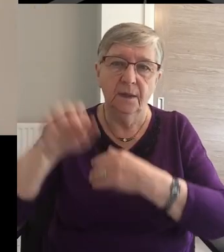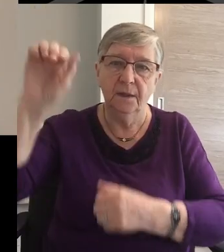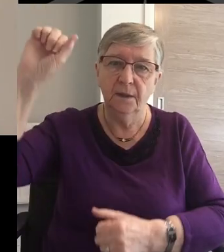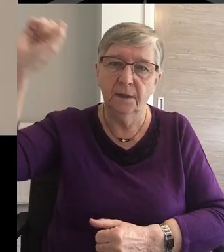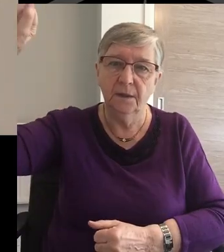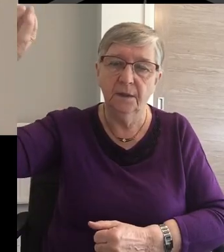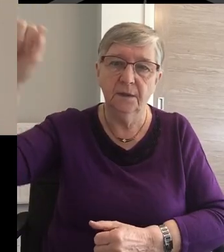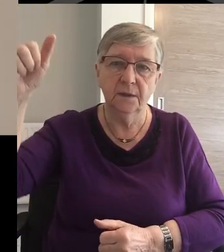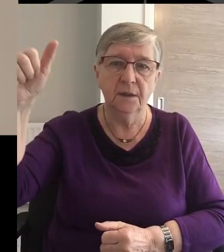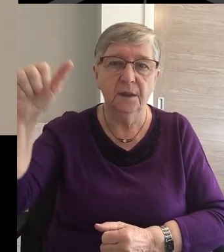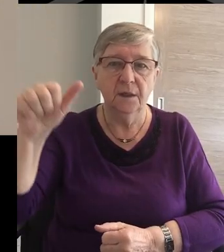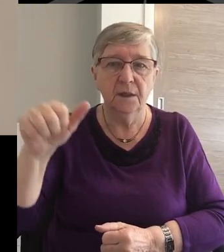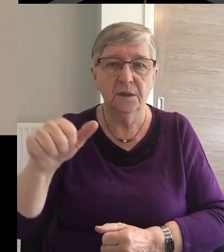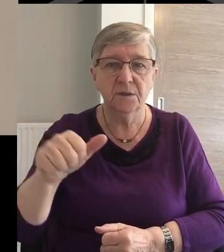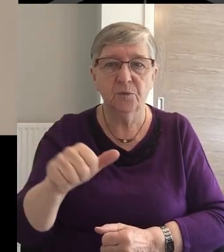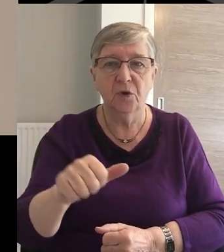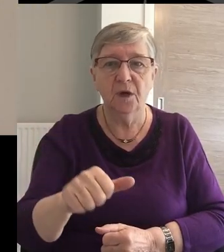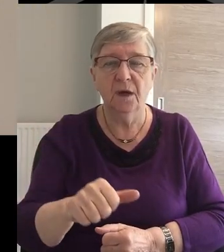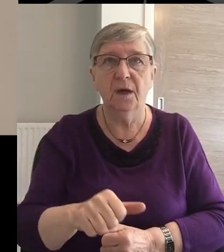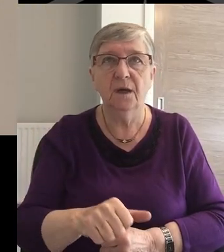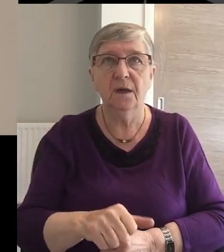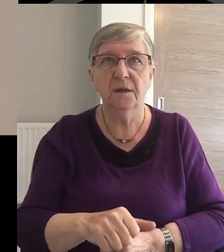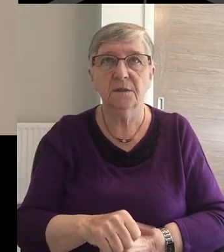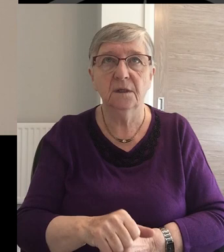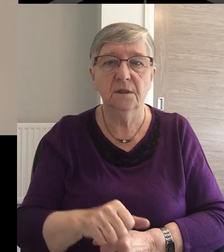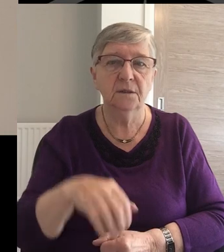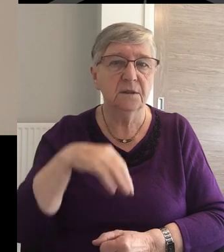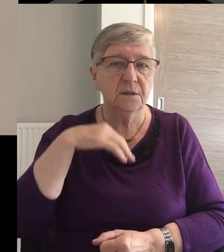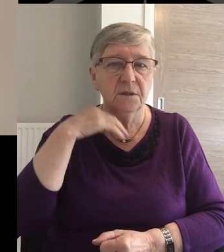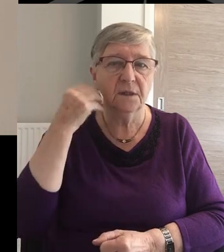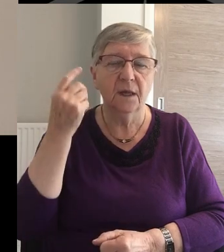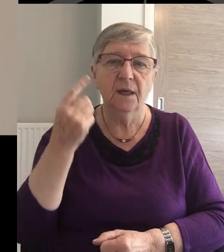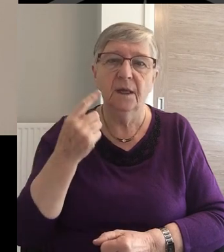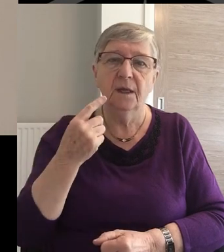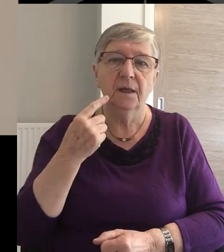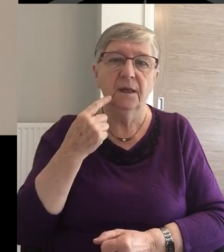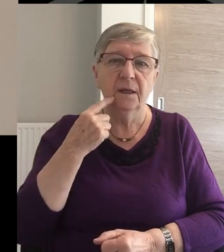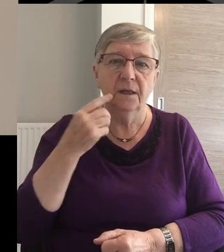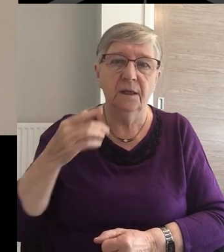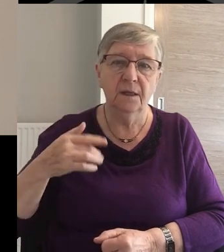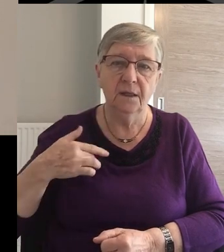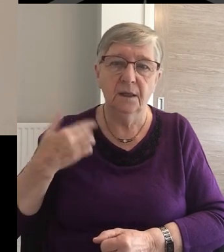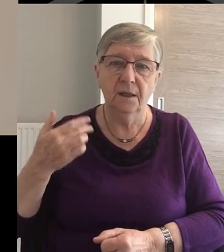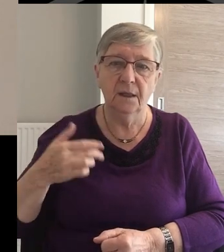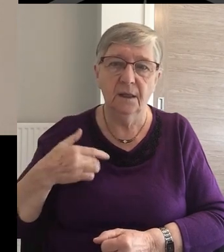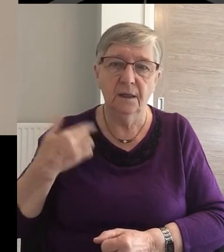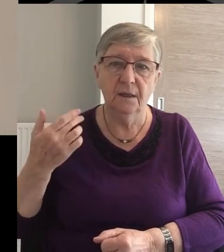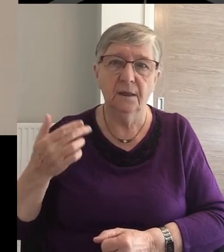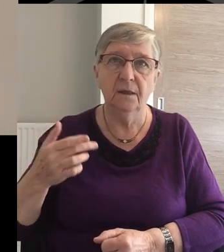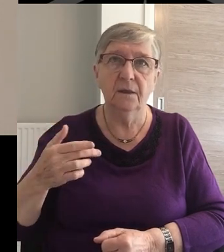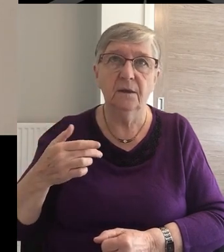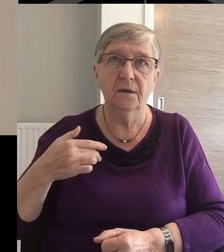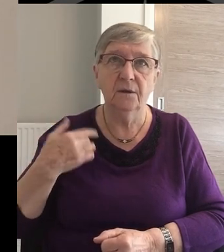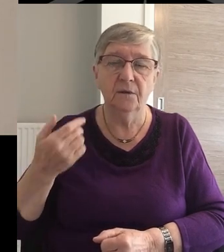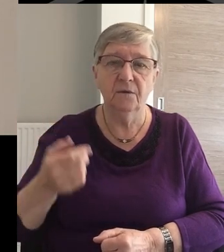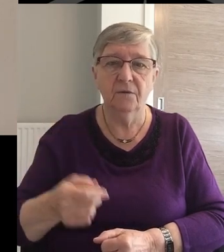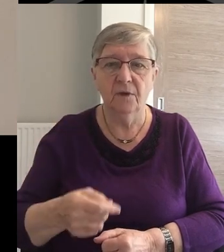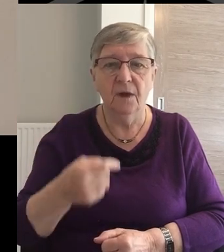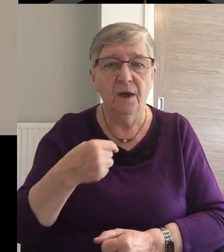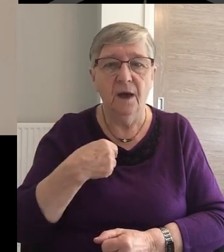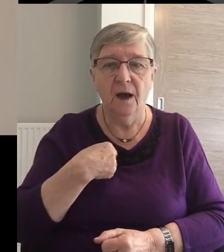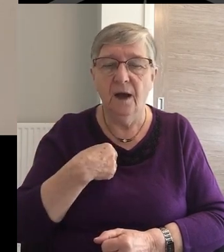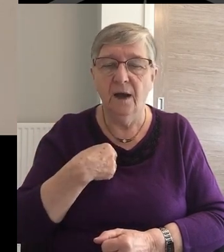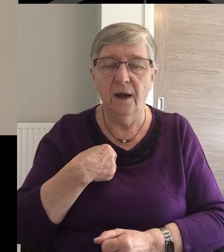trust Him in His presence May we